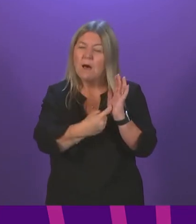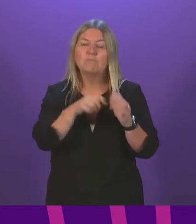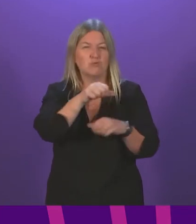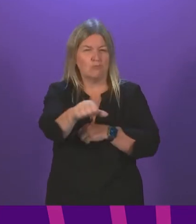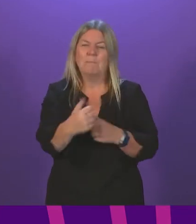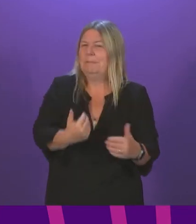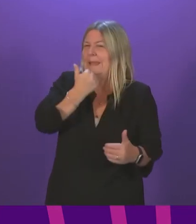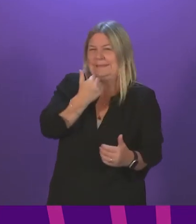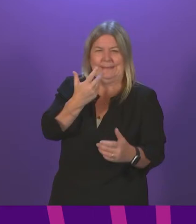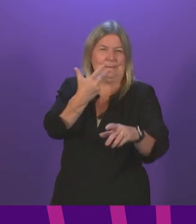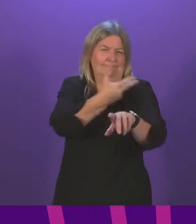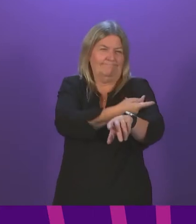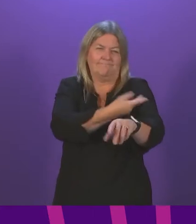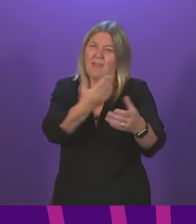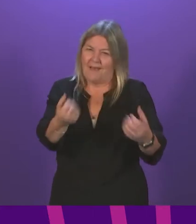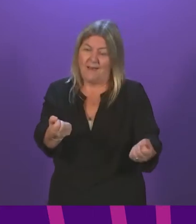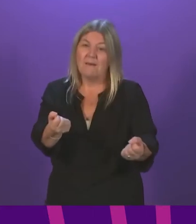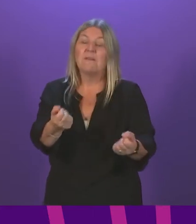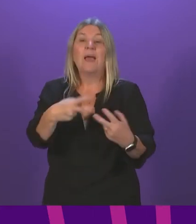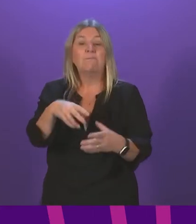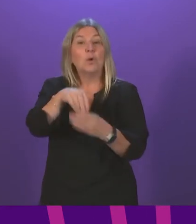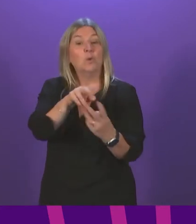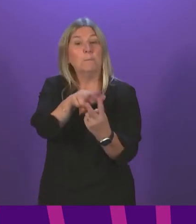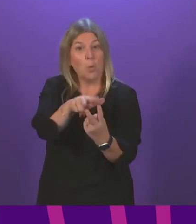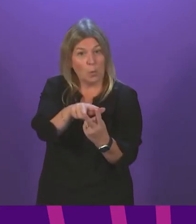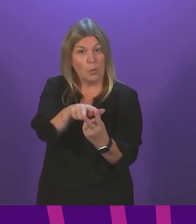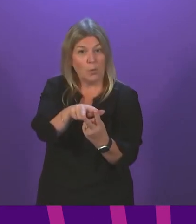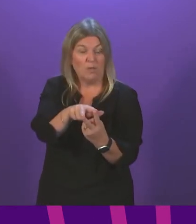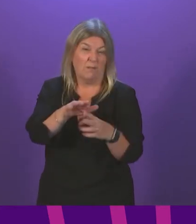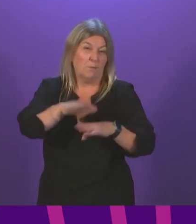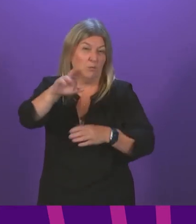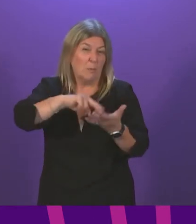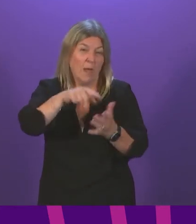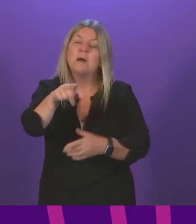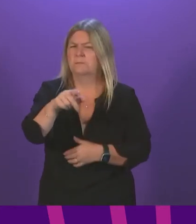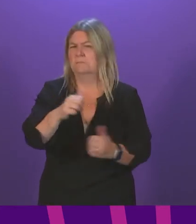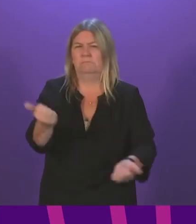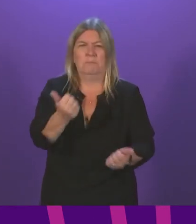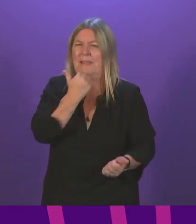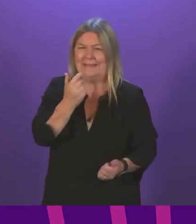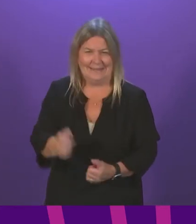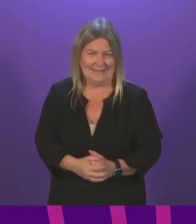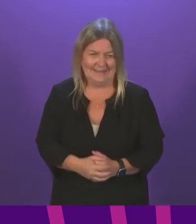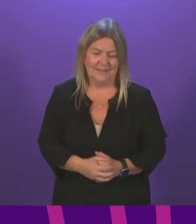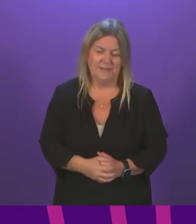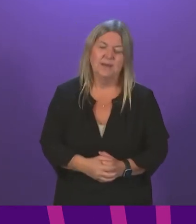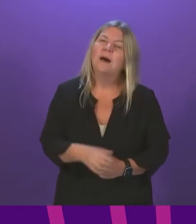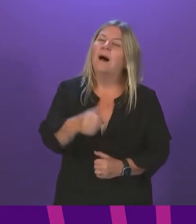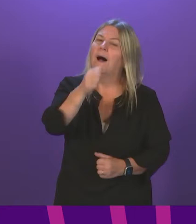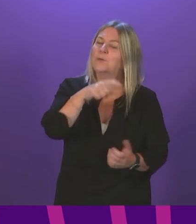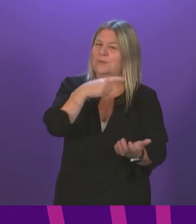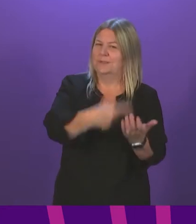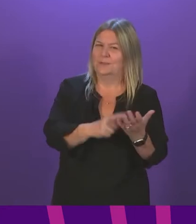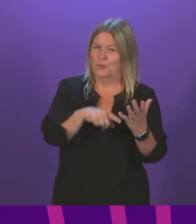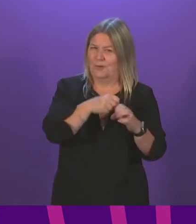supplies, even if we include those two possibilities within our future programming. And no, the decision by the